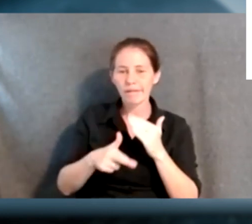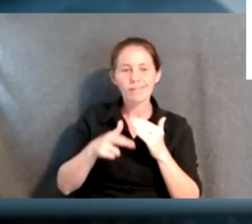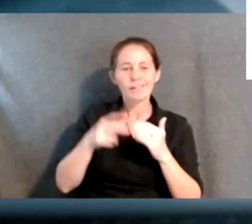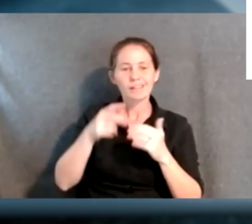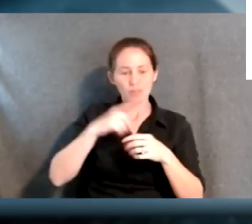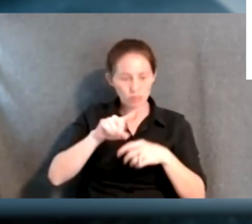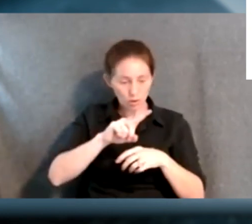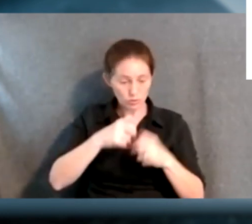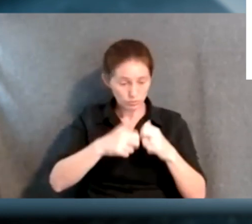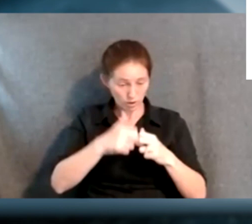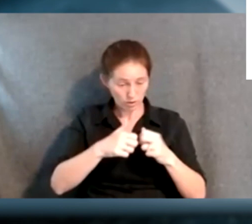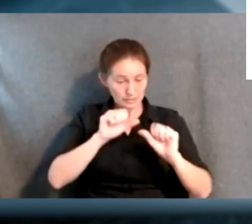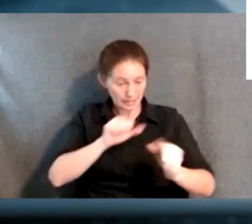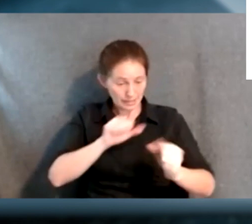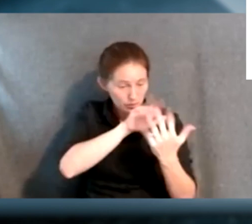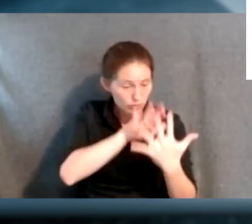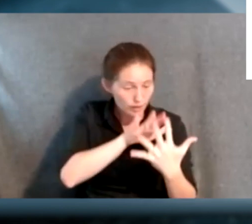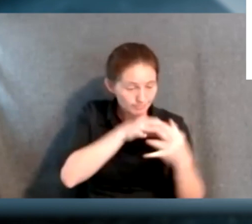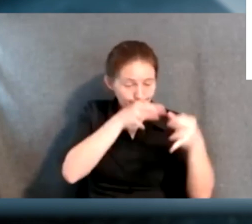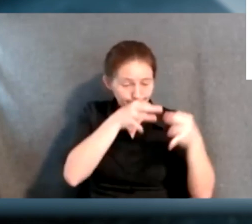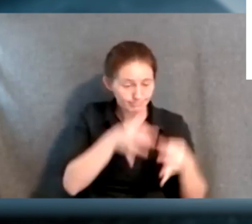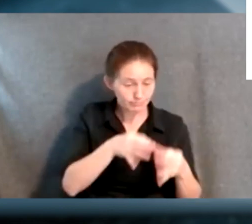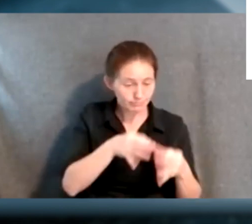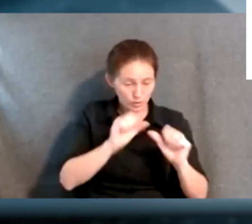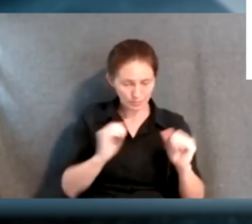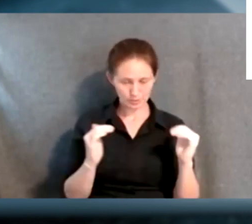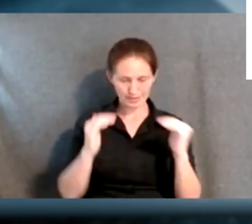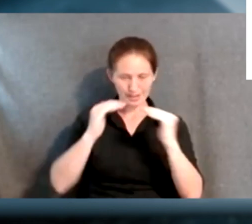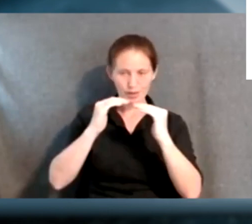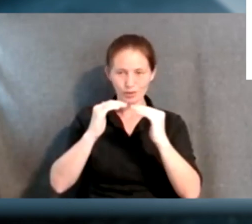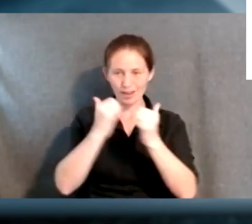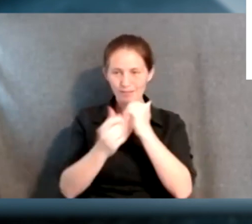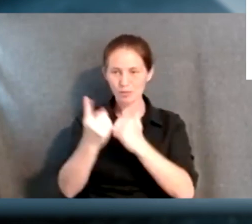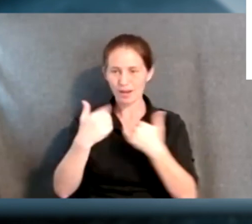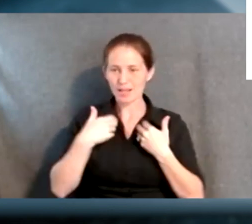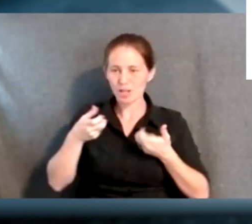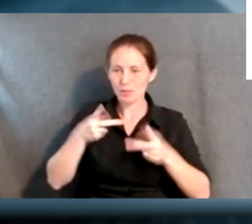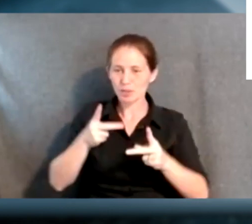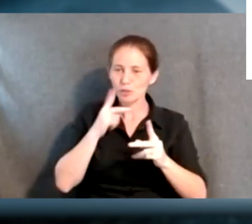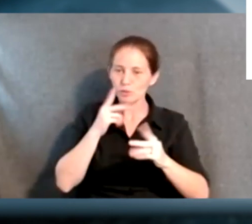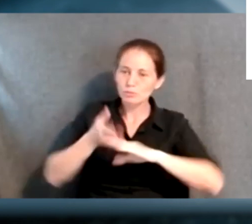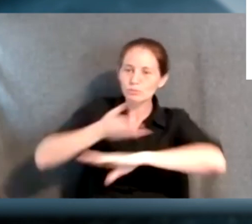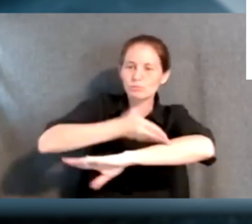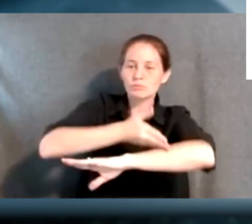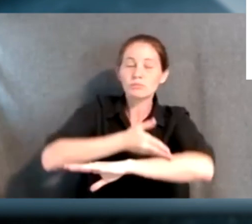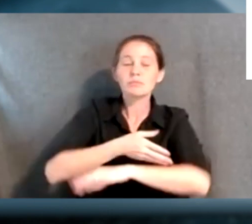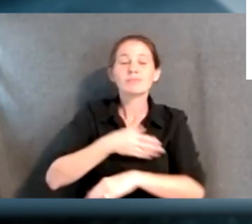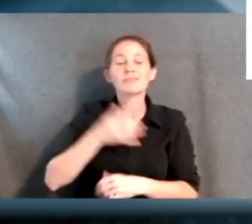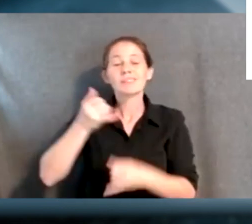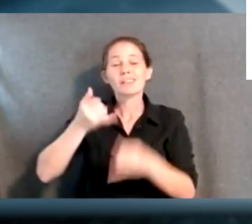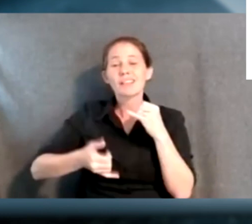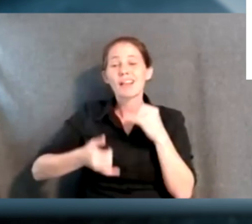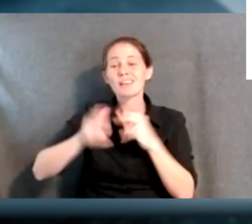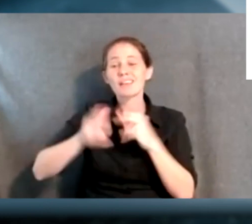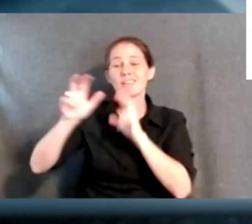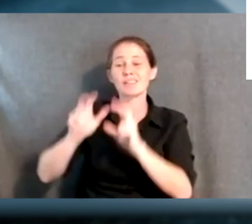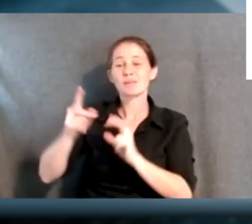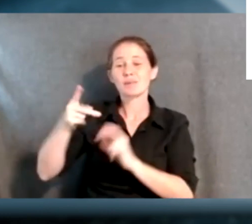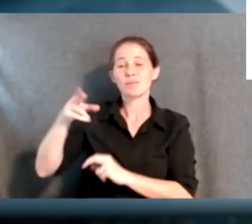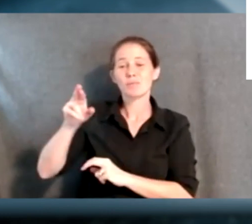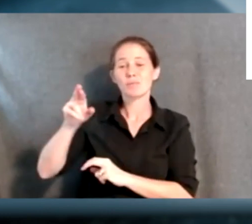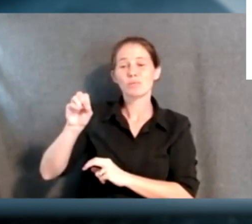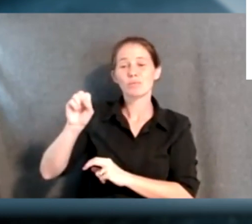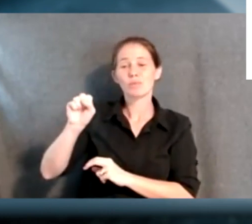problems are going to be addressed so that they're equitable and everybody has the chance to thrive. And then the investment prospectus identifies what,